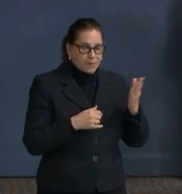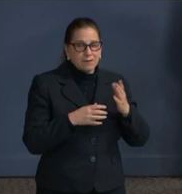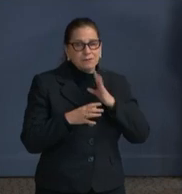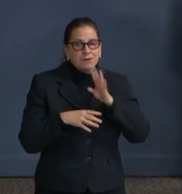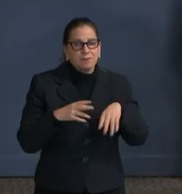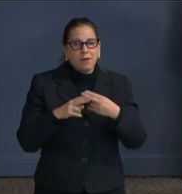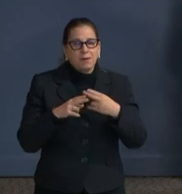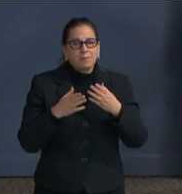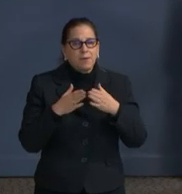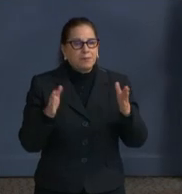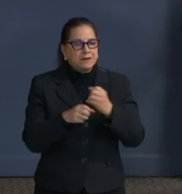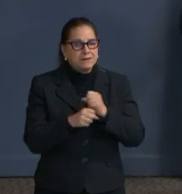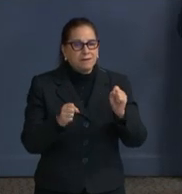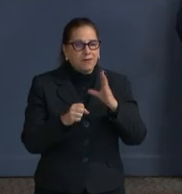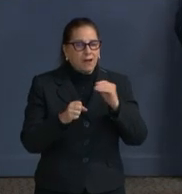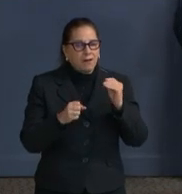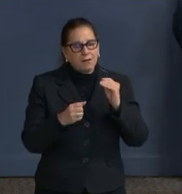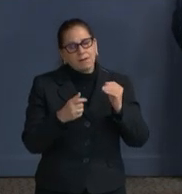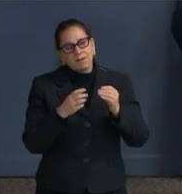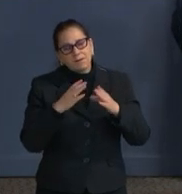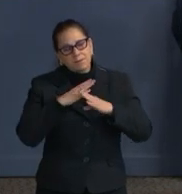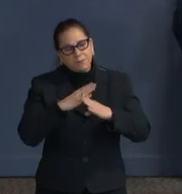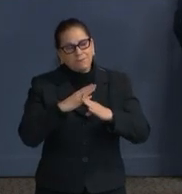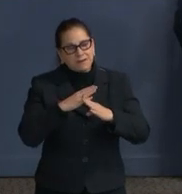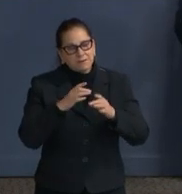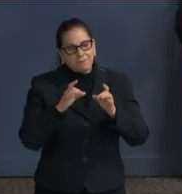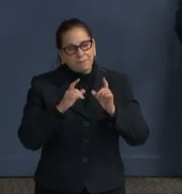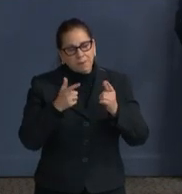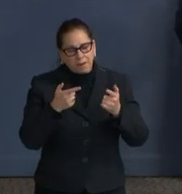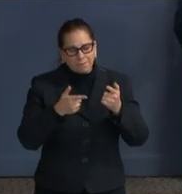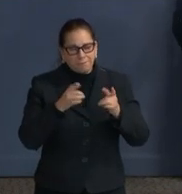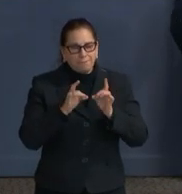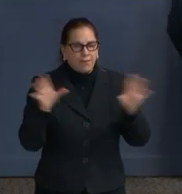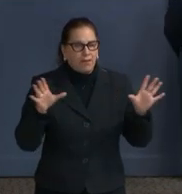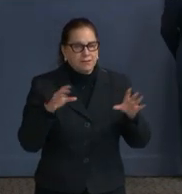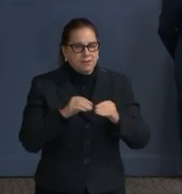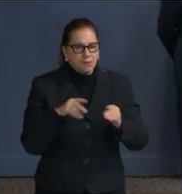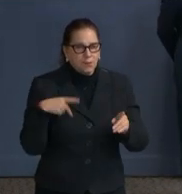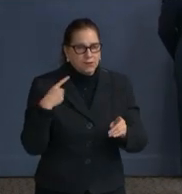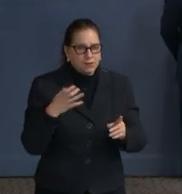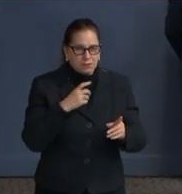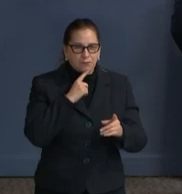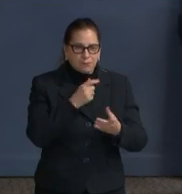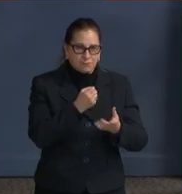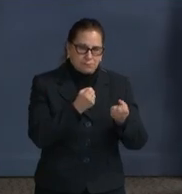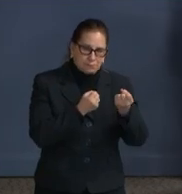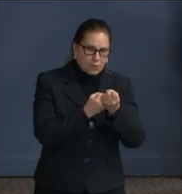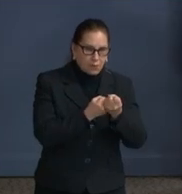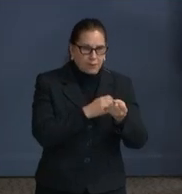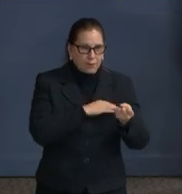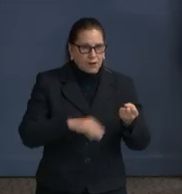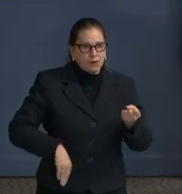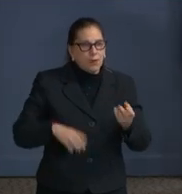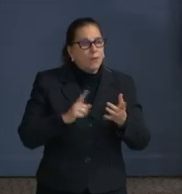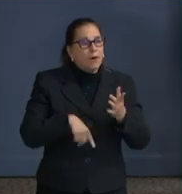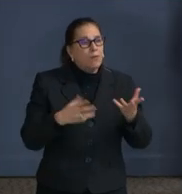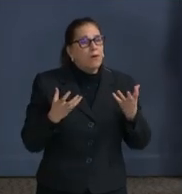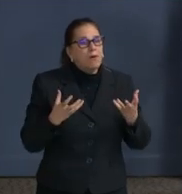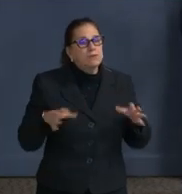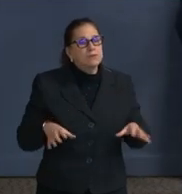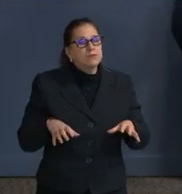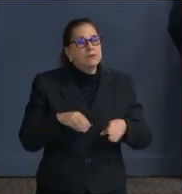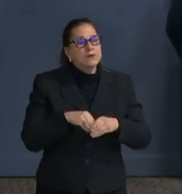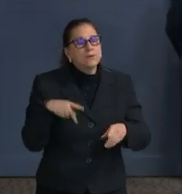upon, we are on the right trajectory, and the work that the mayor is doing along with the team is phenomenal,